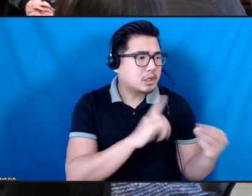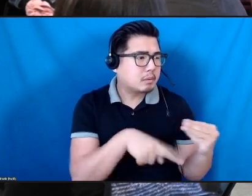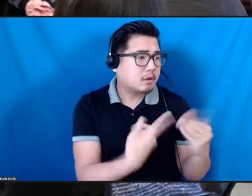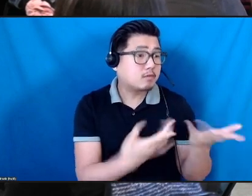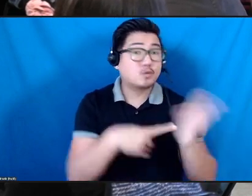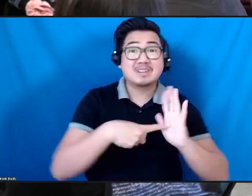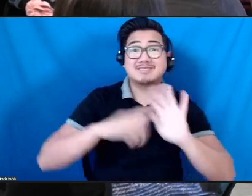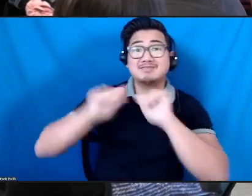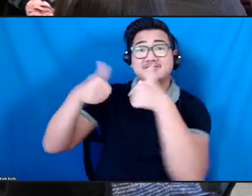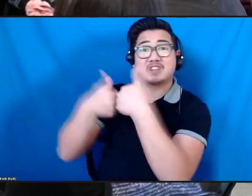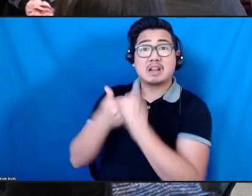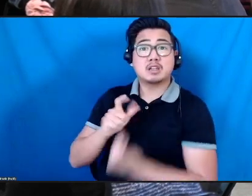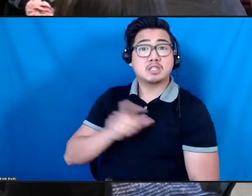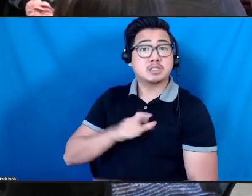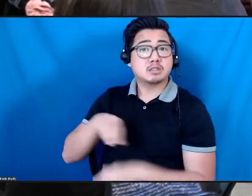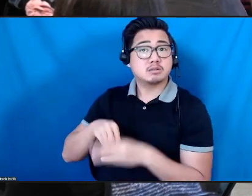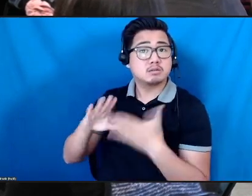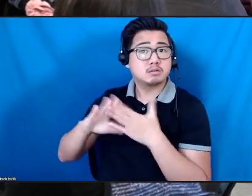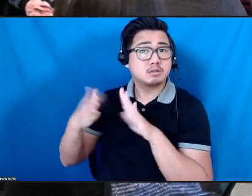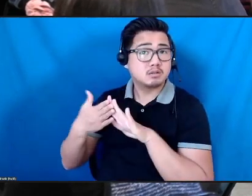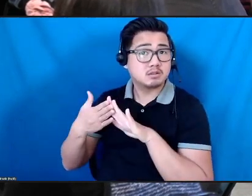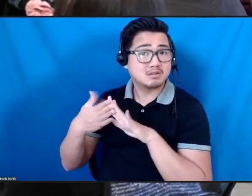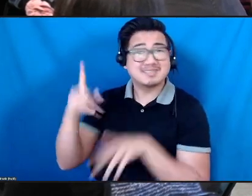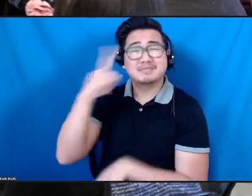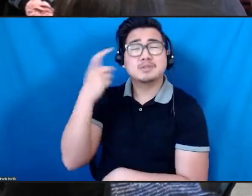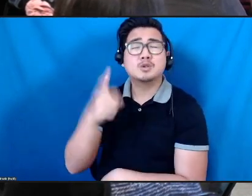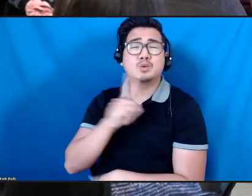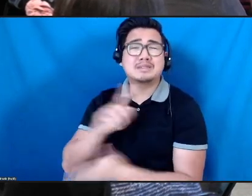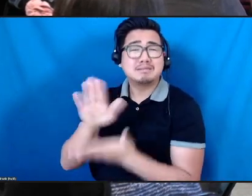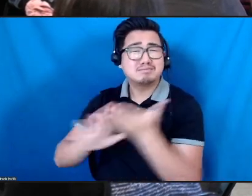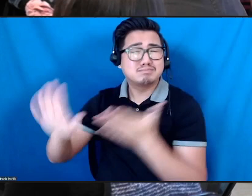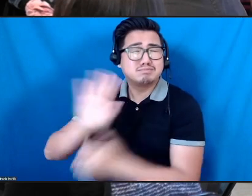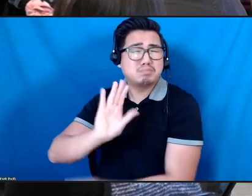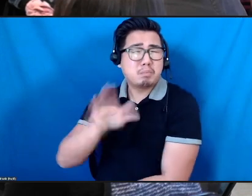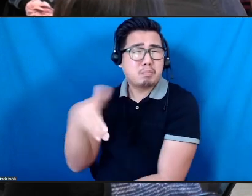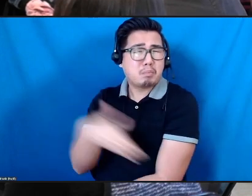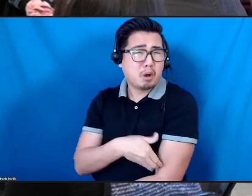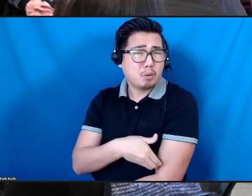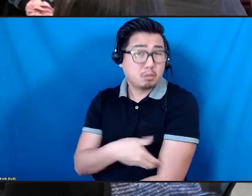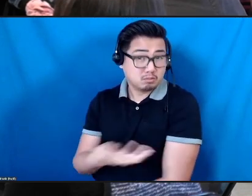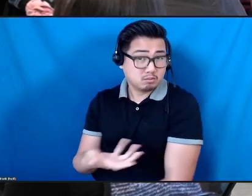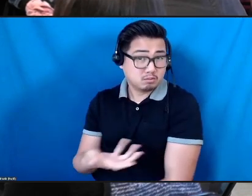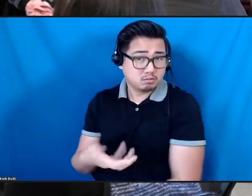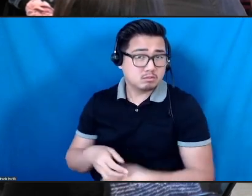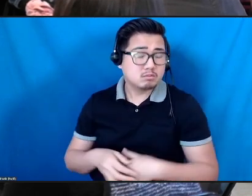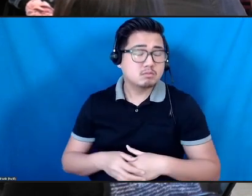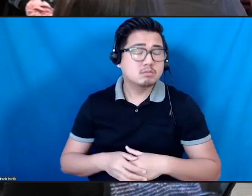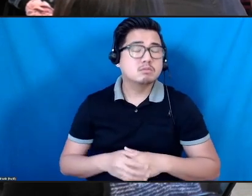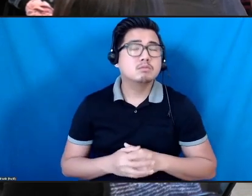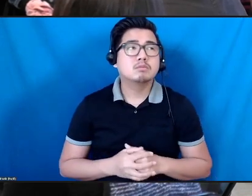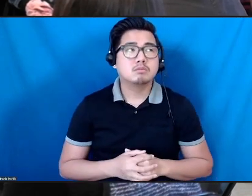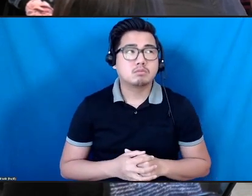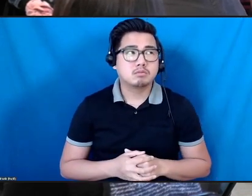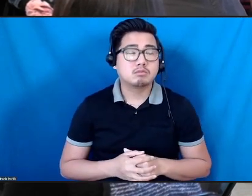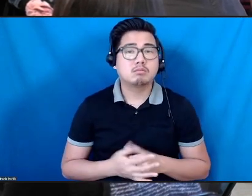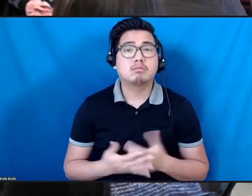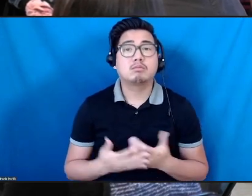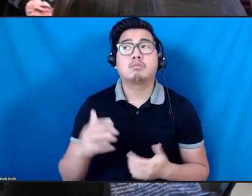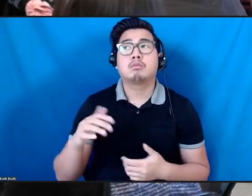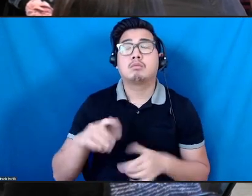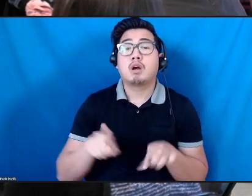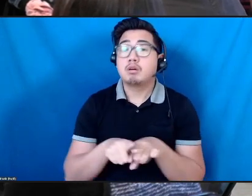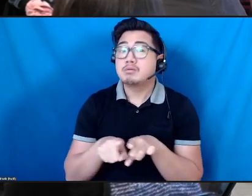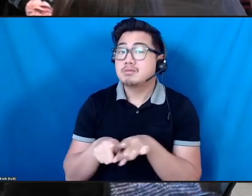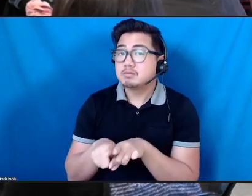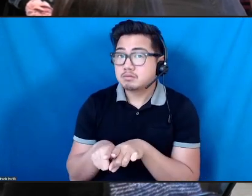department in that city? Because the university is so powerful, you know, in that context. The other thing, the other way I would say it is, I would